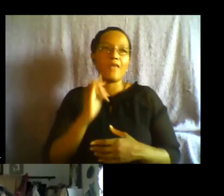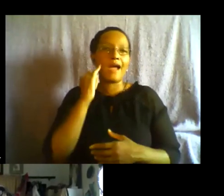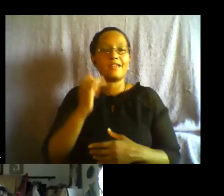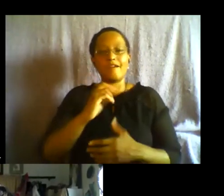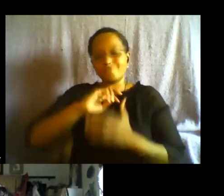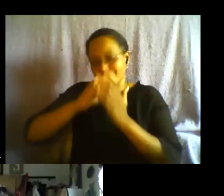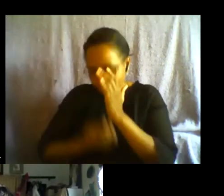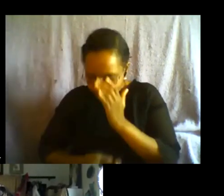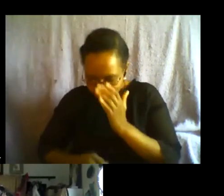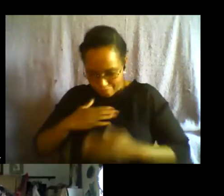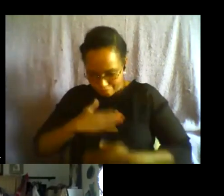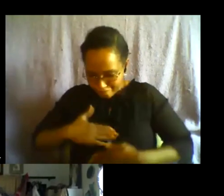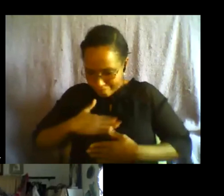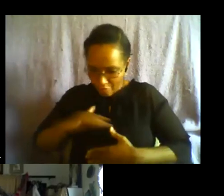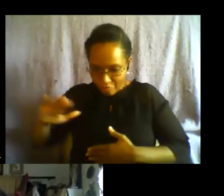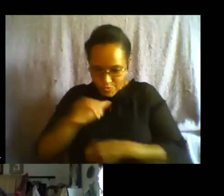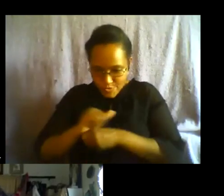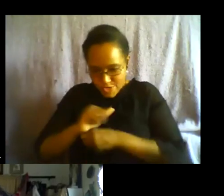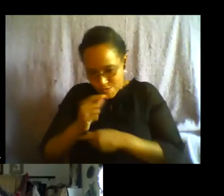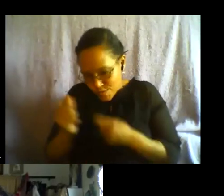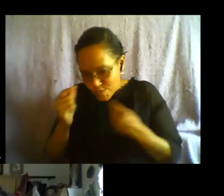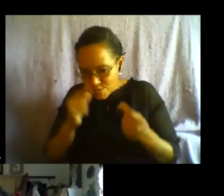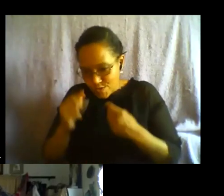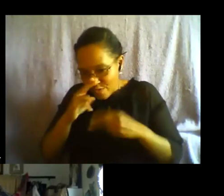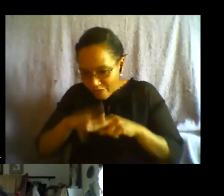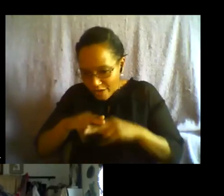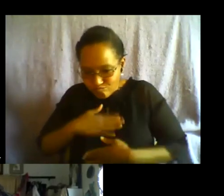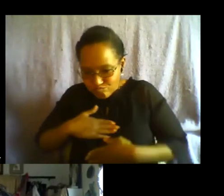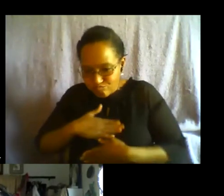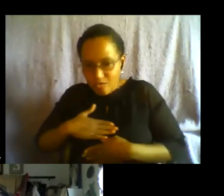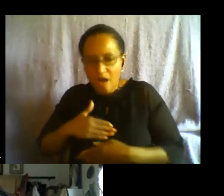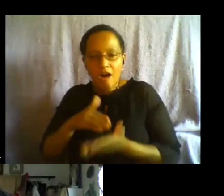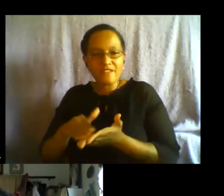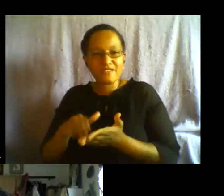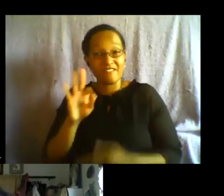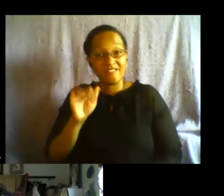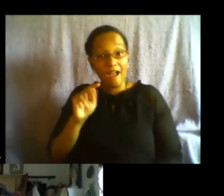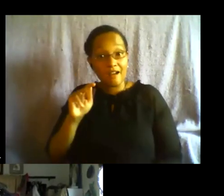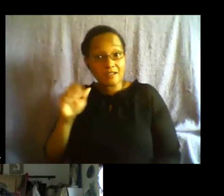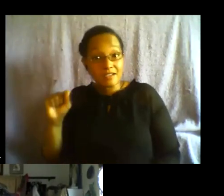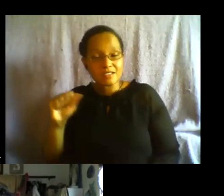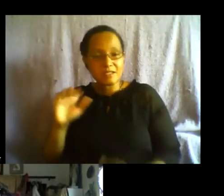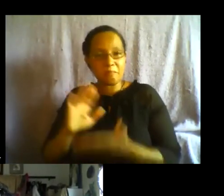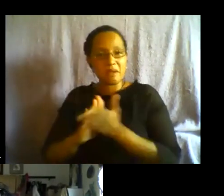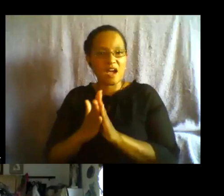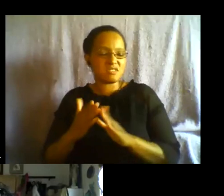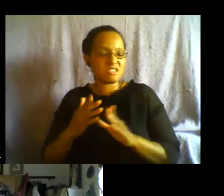and that fatness in a lot of ways i feel like gets shamed and scapegoated for being